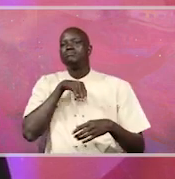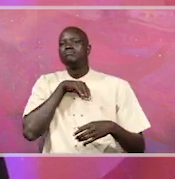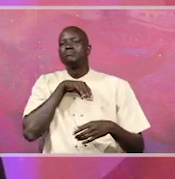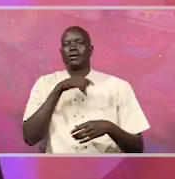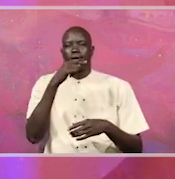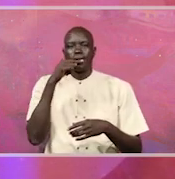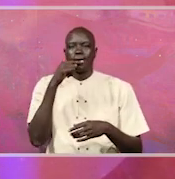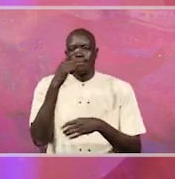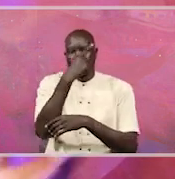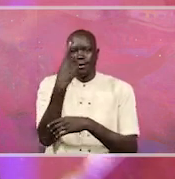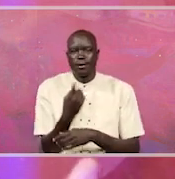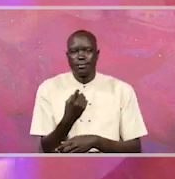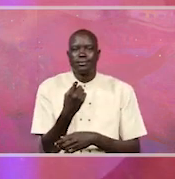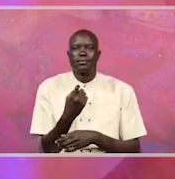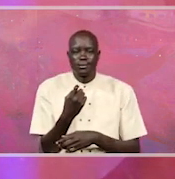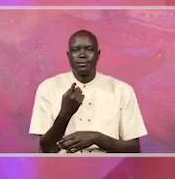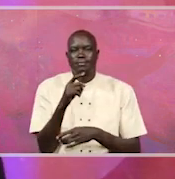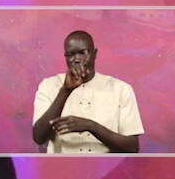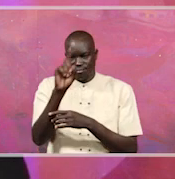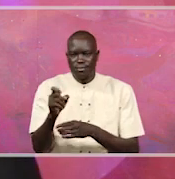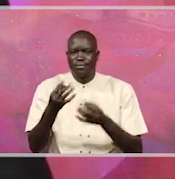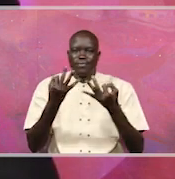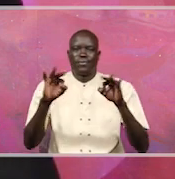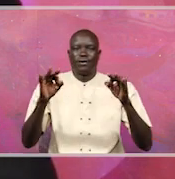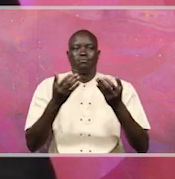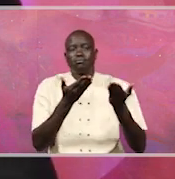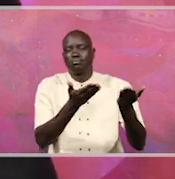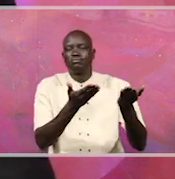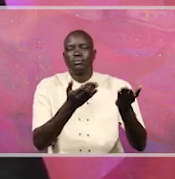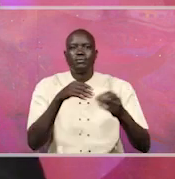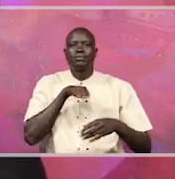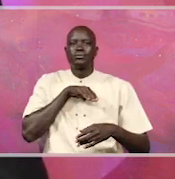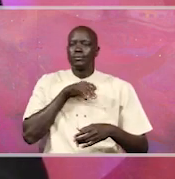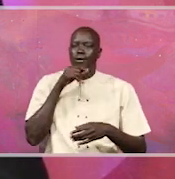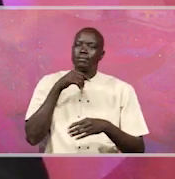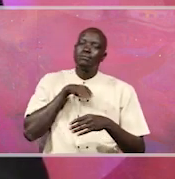to ask a question to our panelists right here in the red tie.